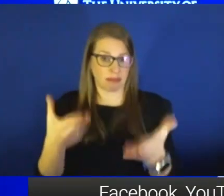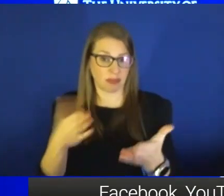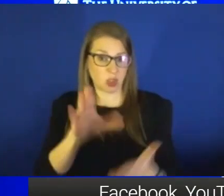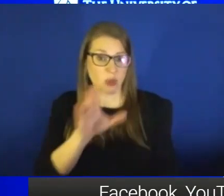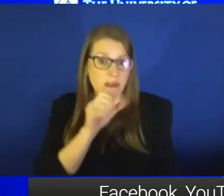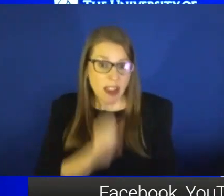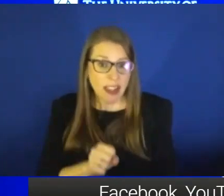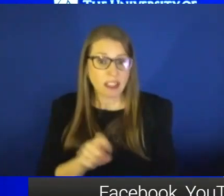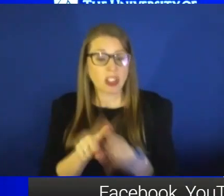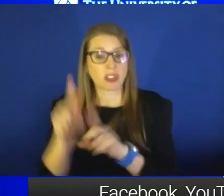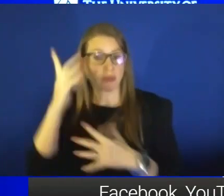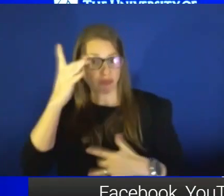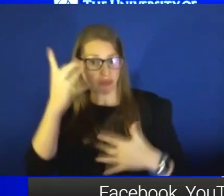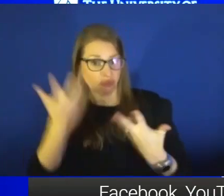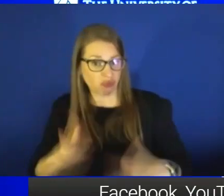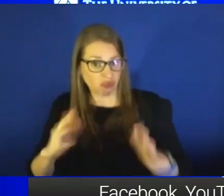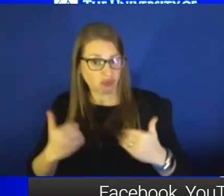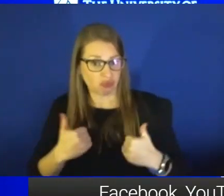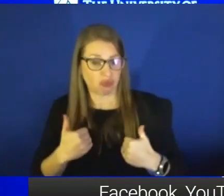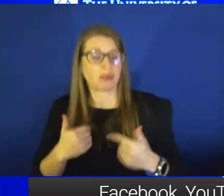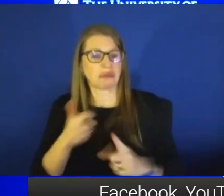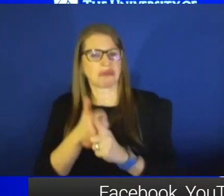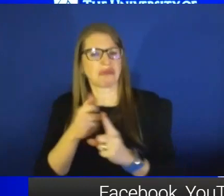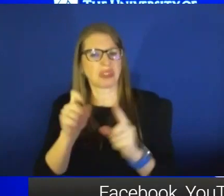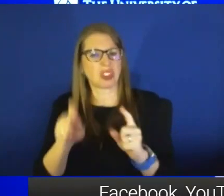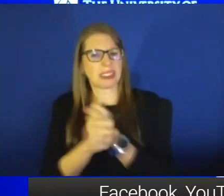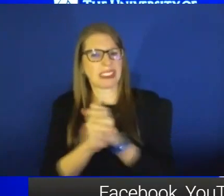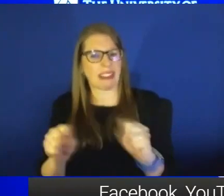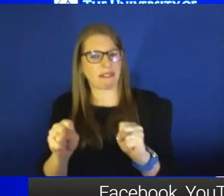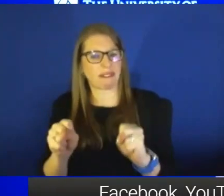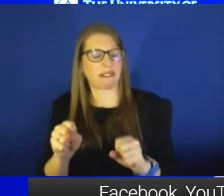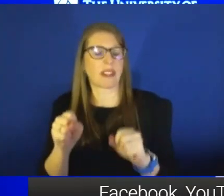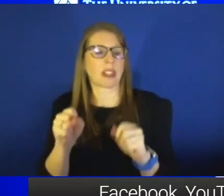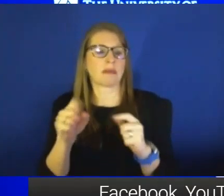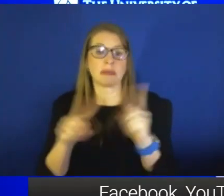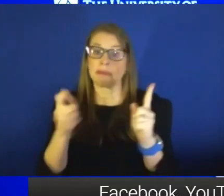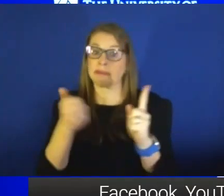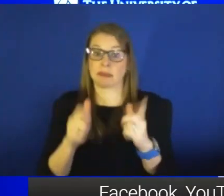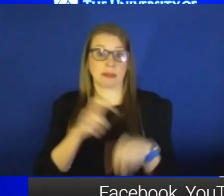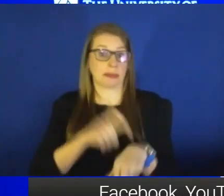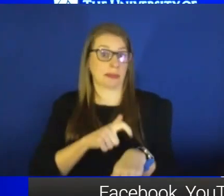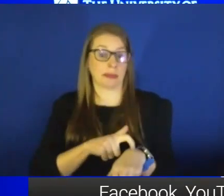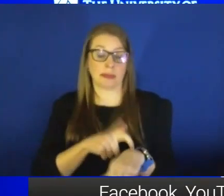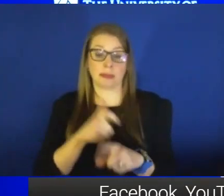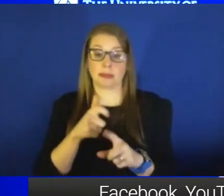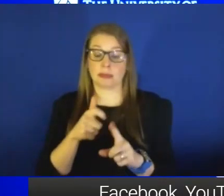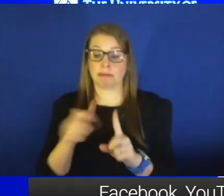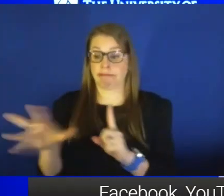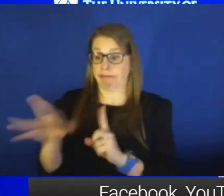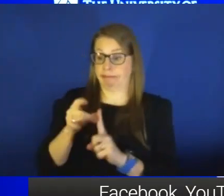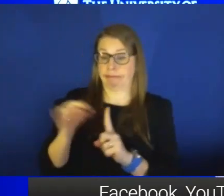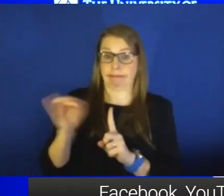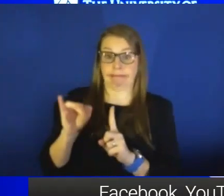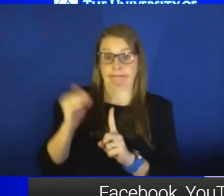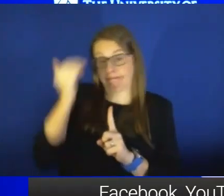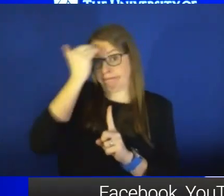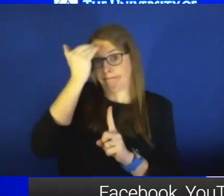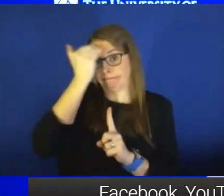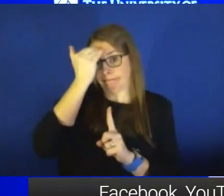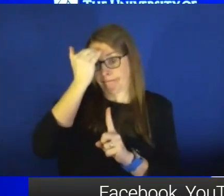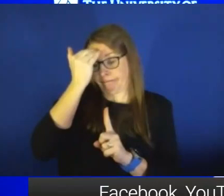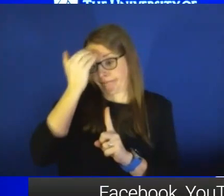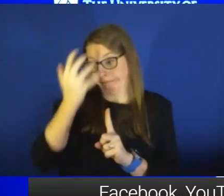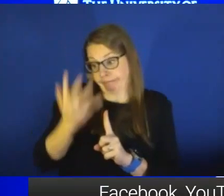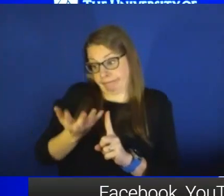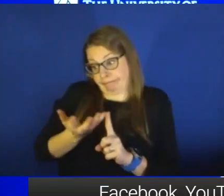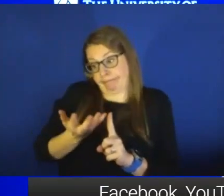have talked about. So you should be fairly safe. But, again, any time you do get that infection, you just have to be aware. That's why it would